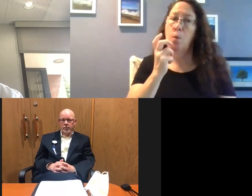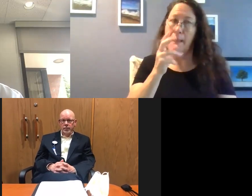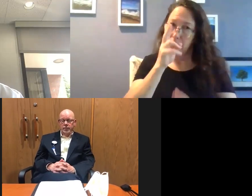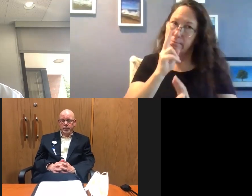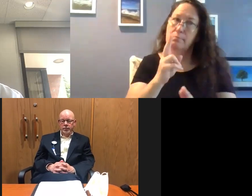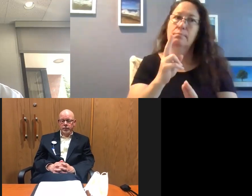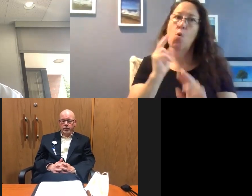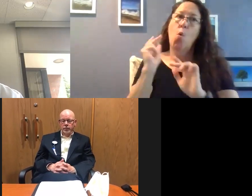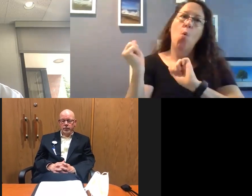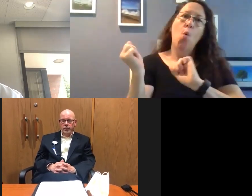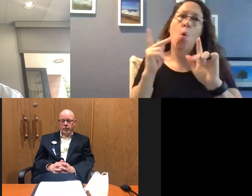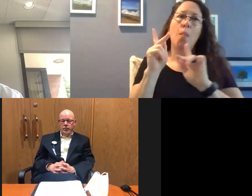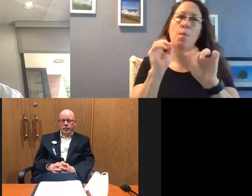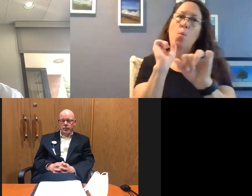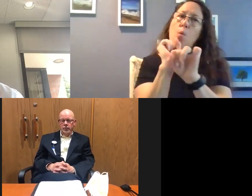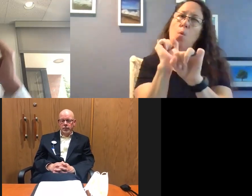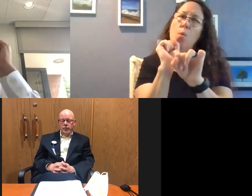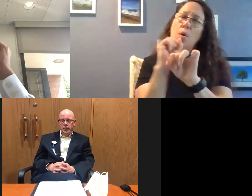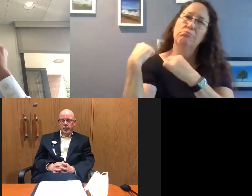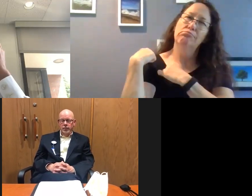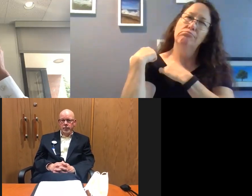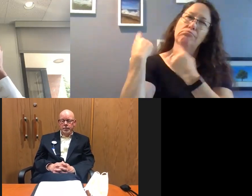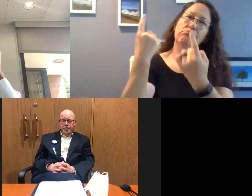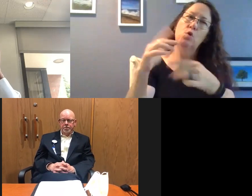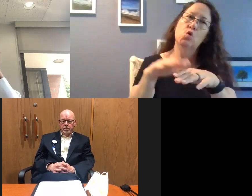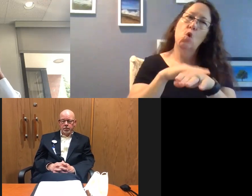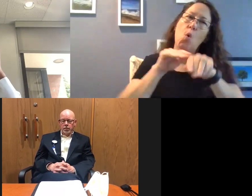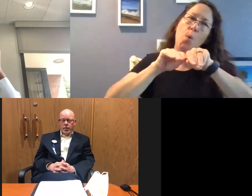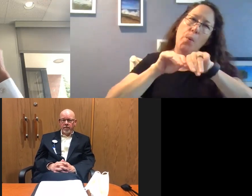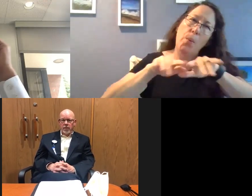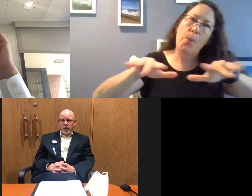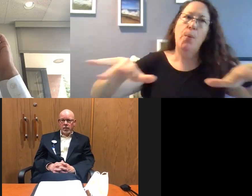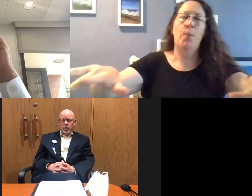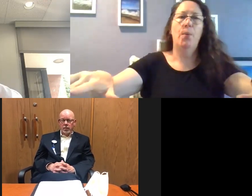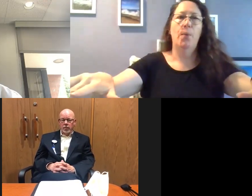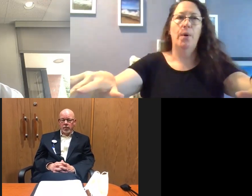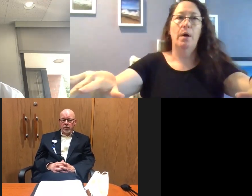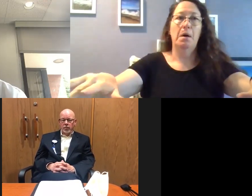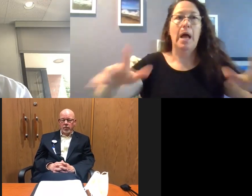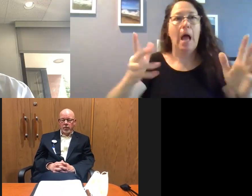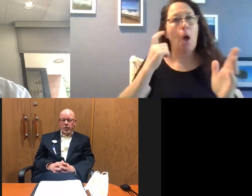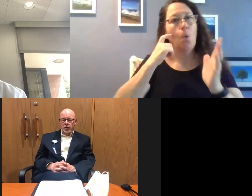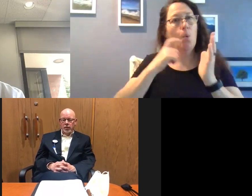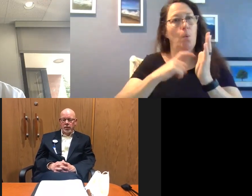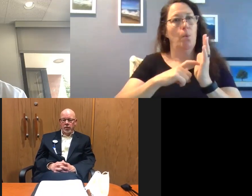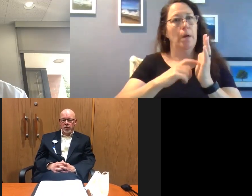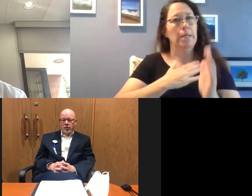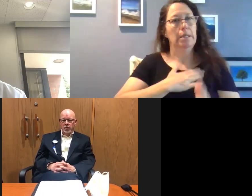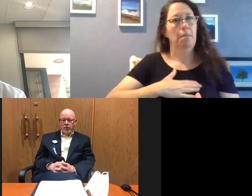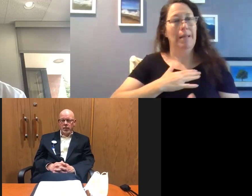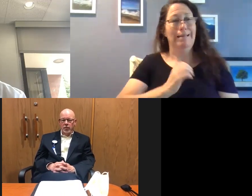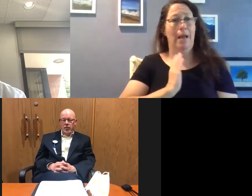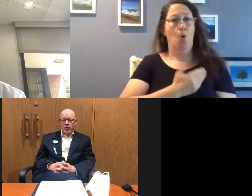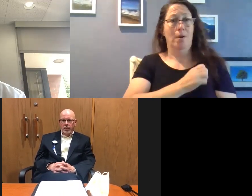all the people that have worked so hard to help slow the transmission of the disease. I would just recognize our staff,